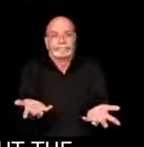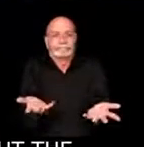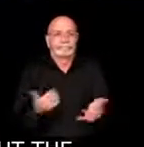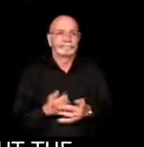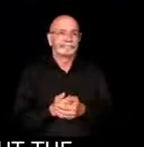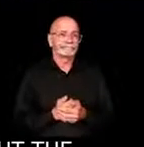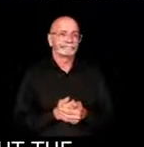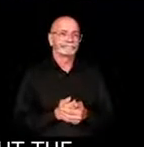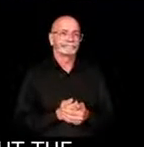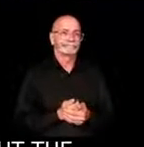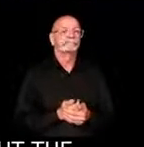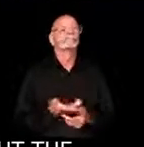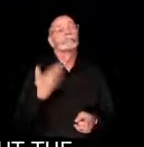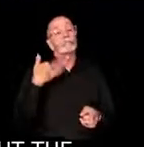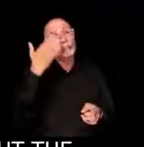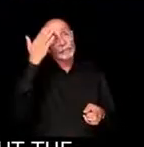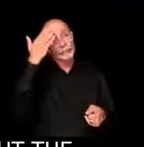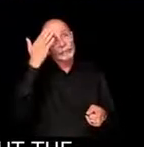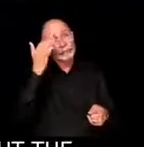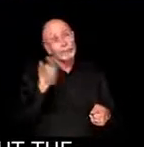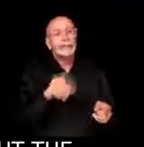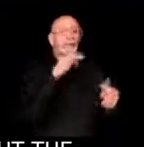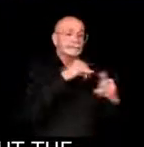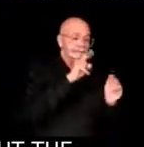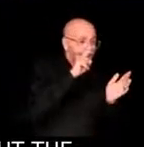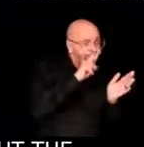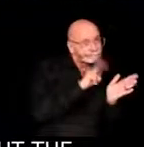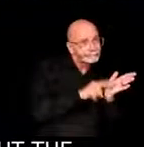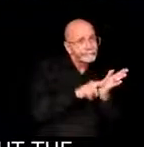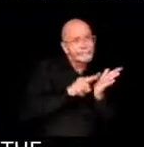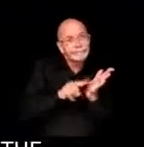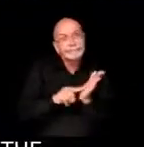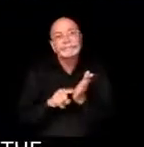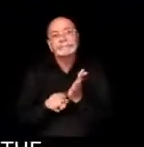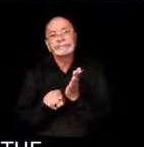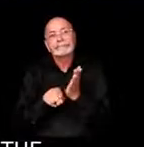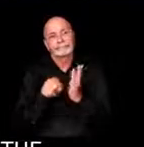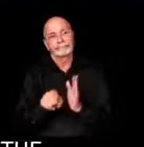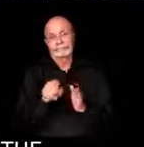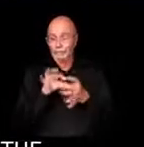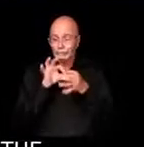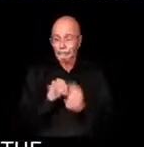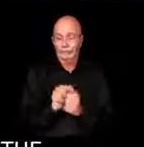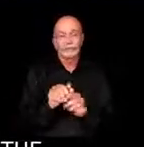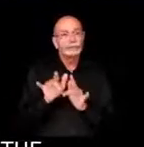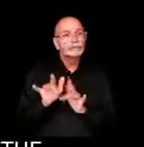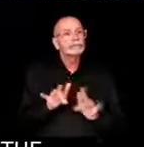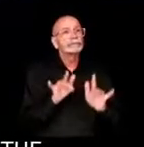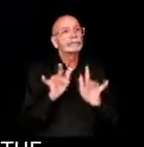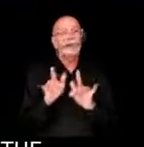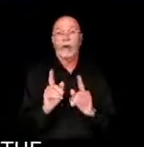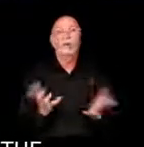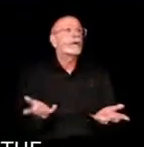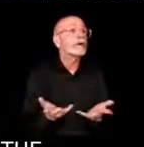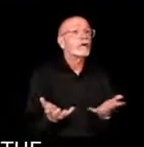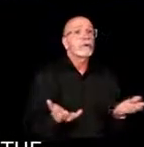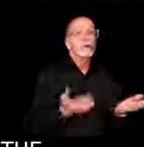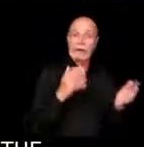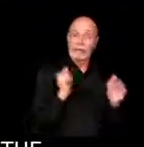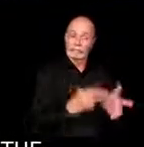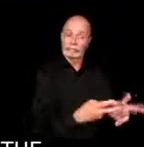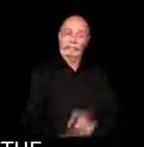there's an investigation into, uh, the recording, you know, where is it? Can it be retrieved?